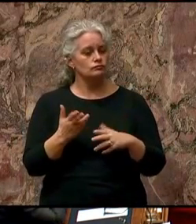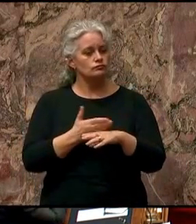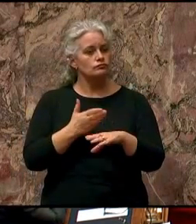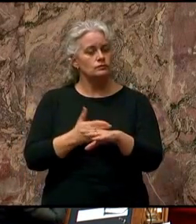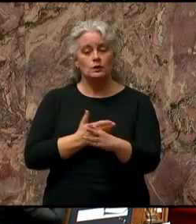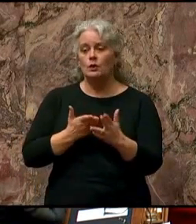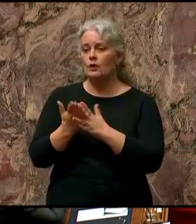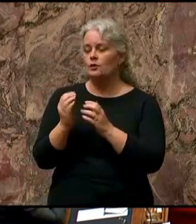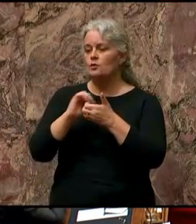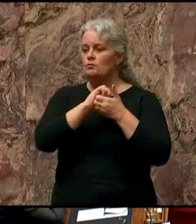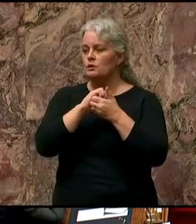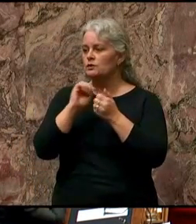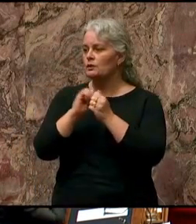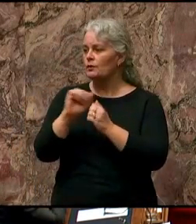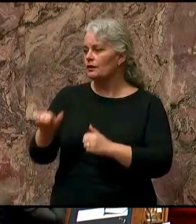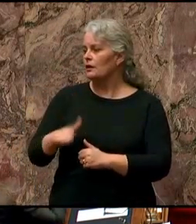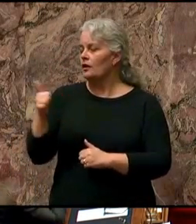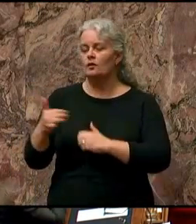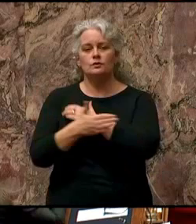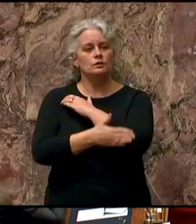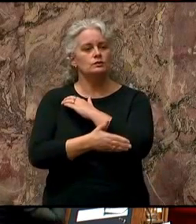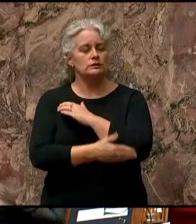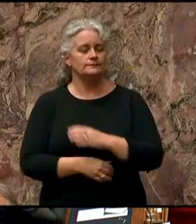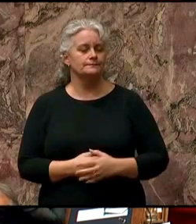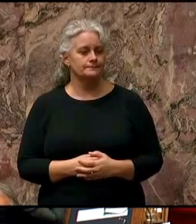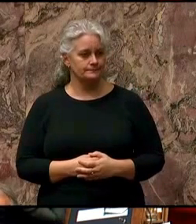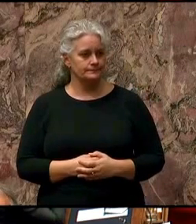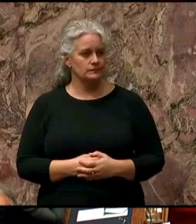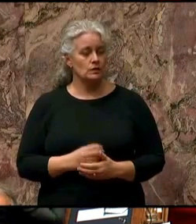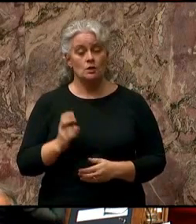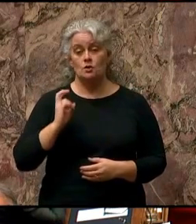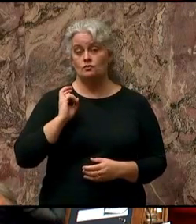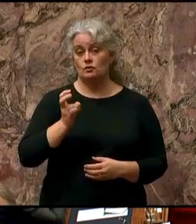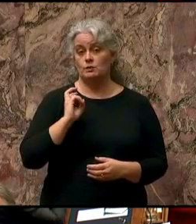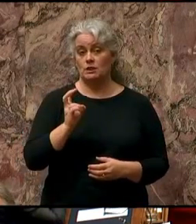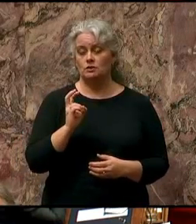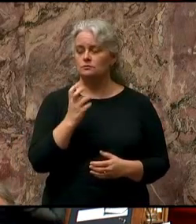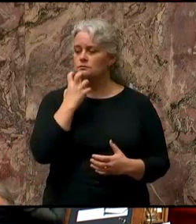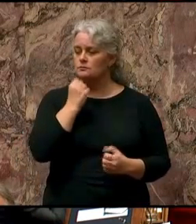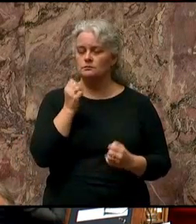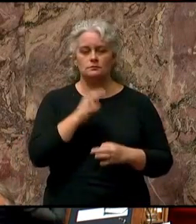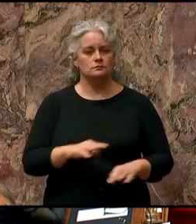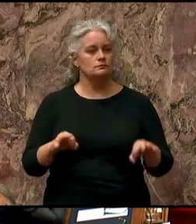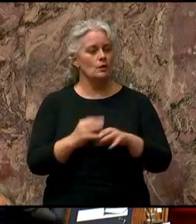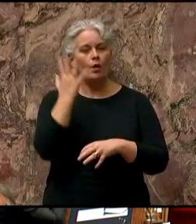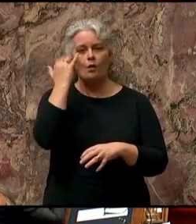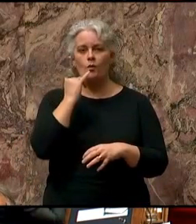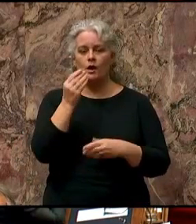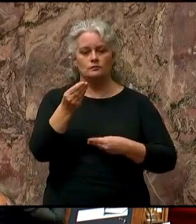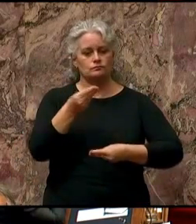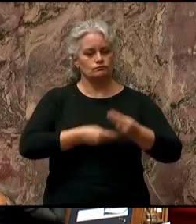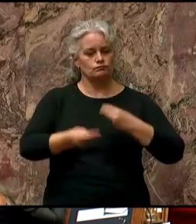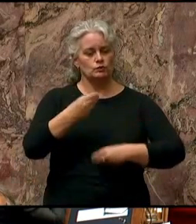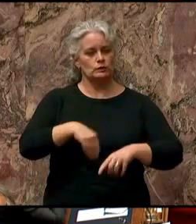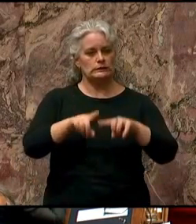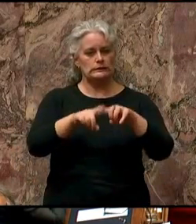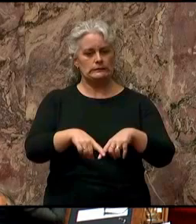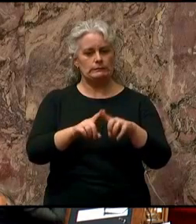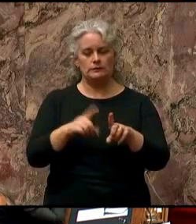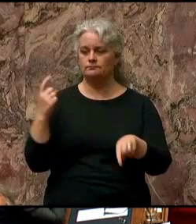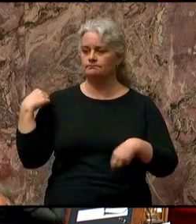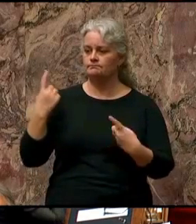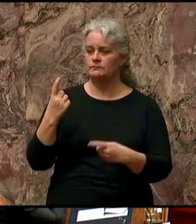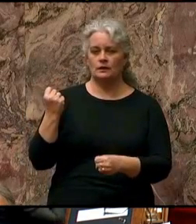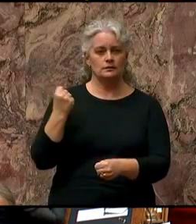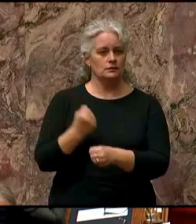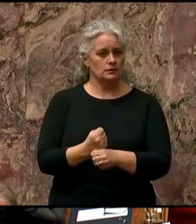with overseas institutions. Transportation is crucial because our trade depends on it. In just the past